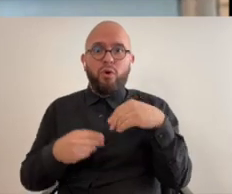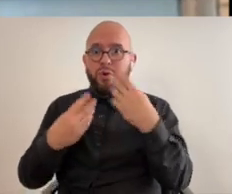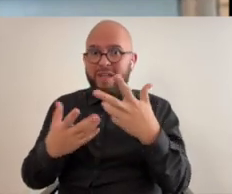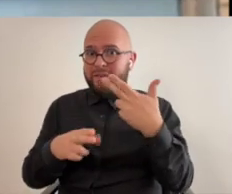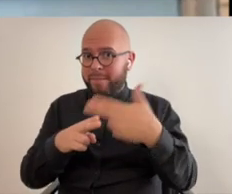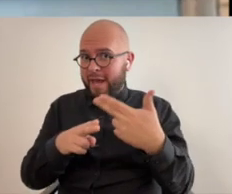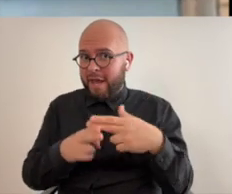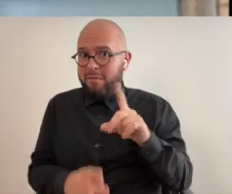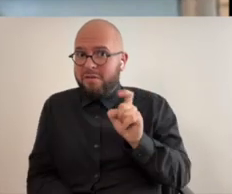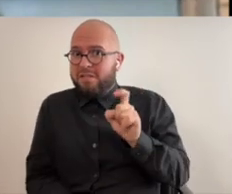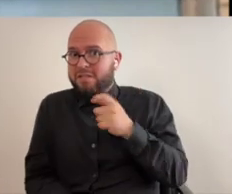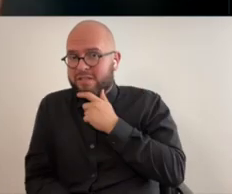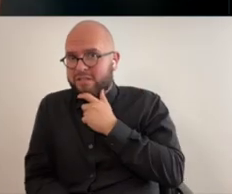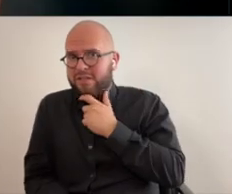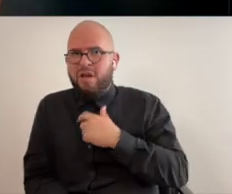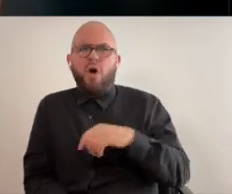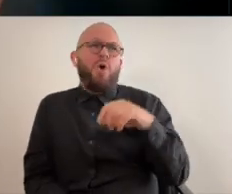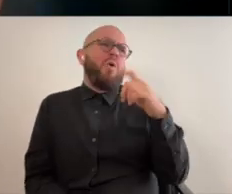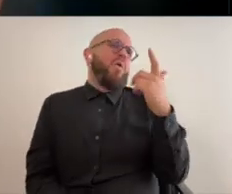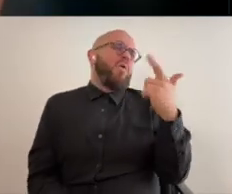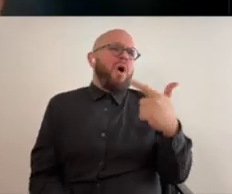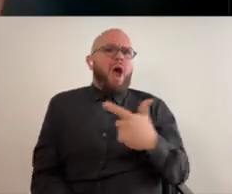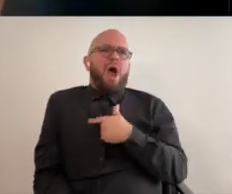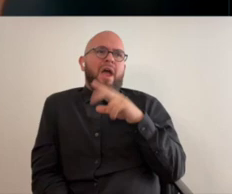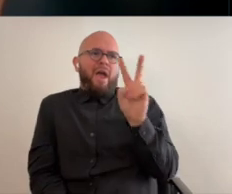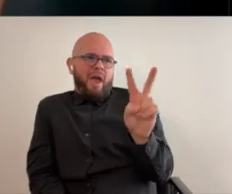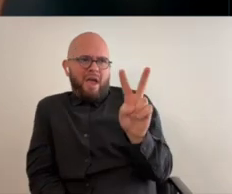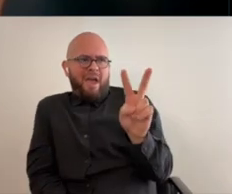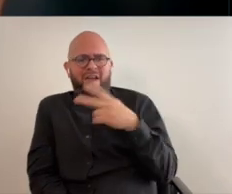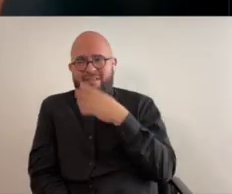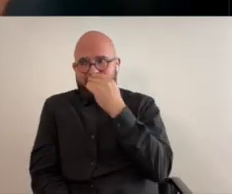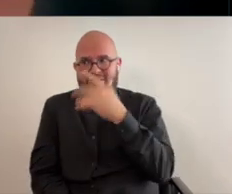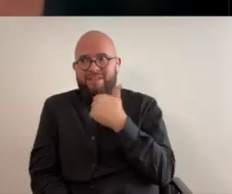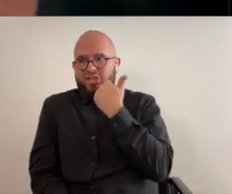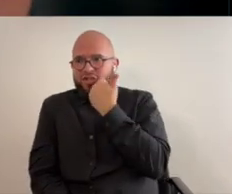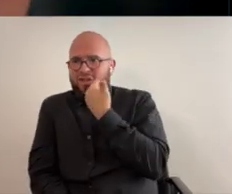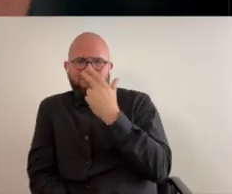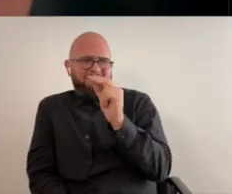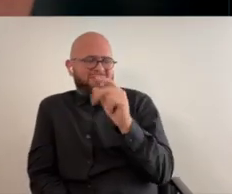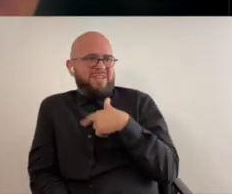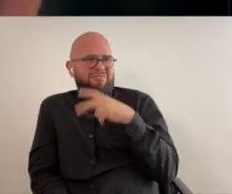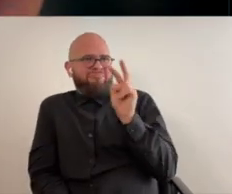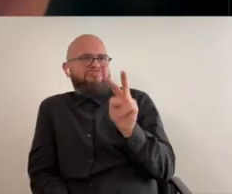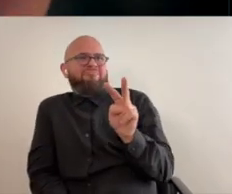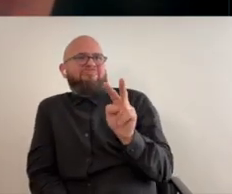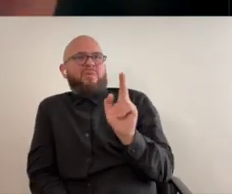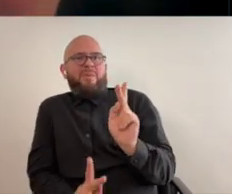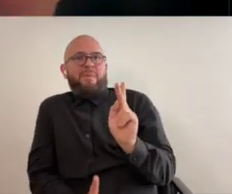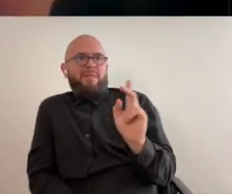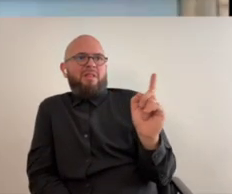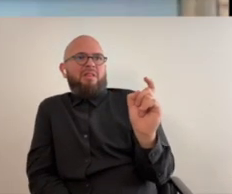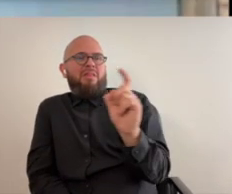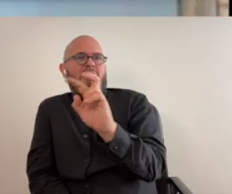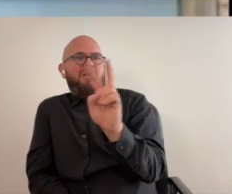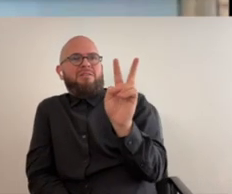you like give them names i am a shameless people watcher and